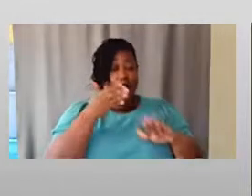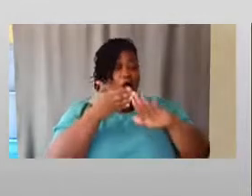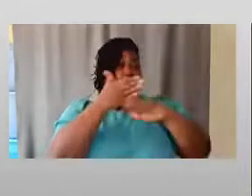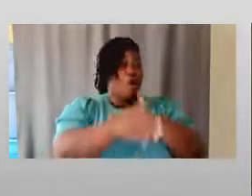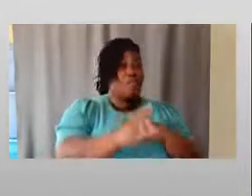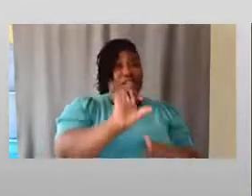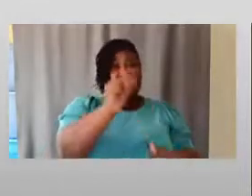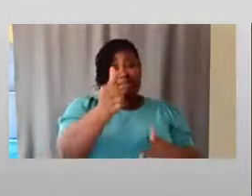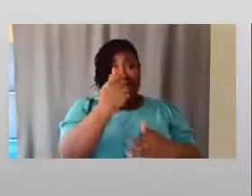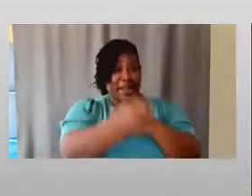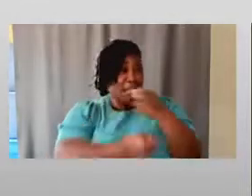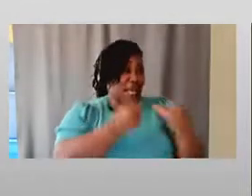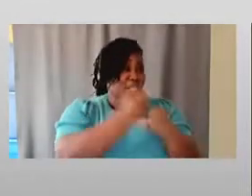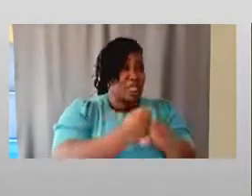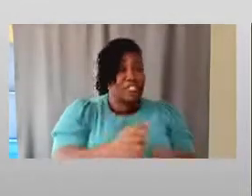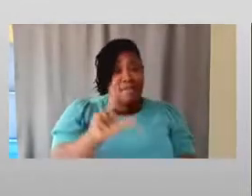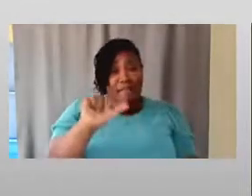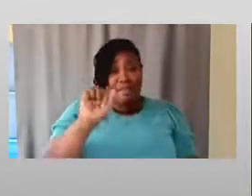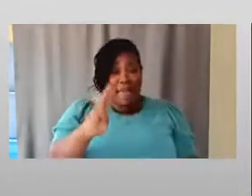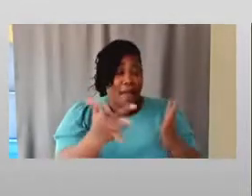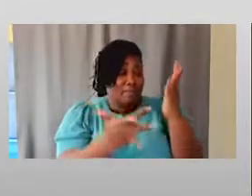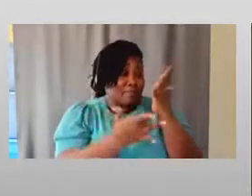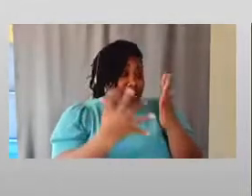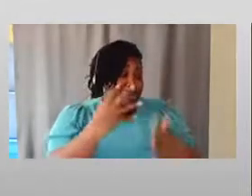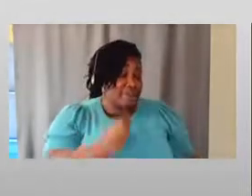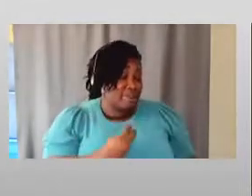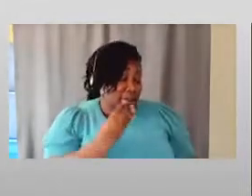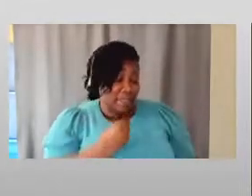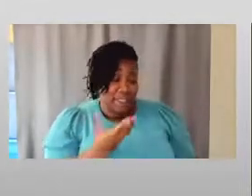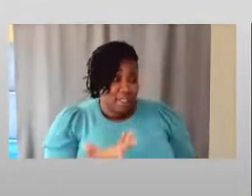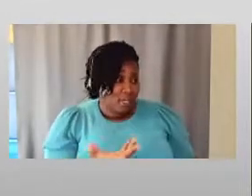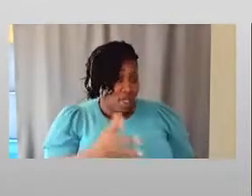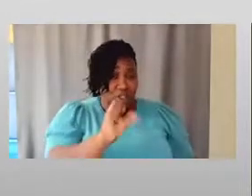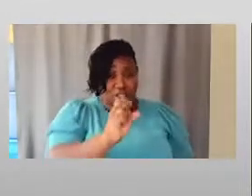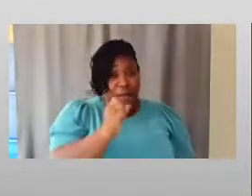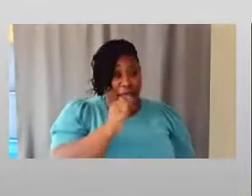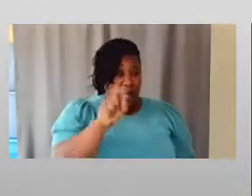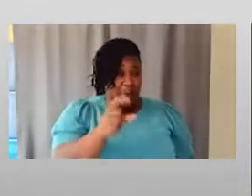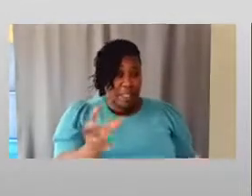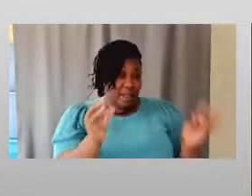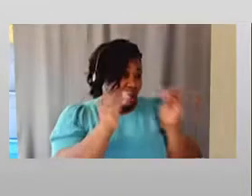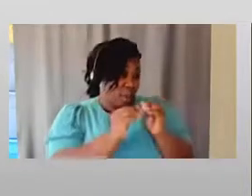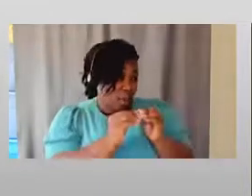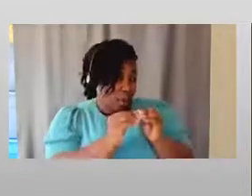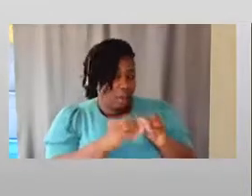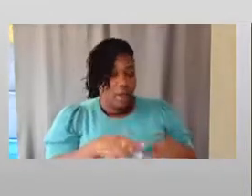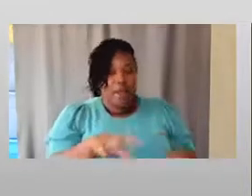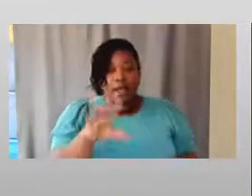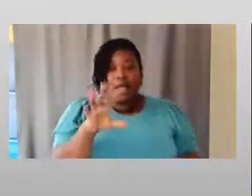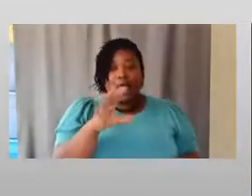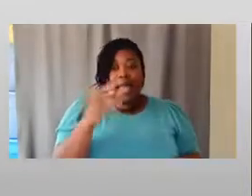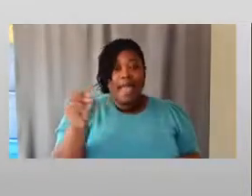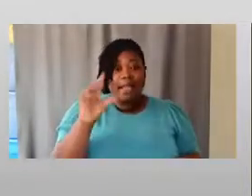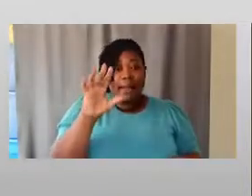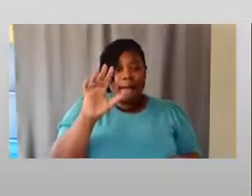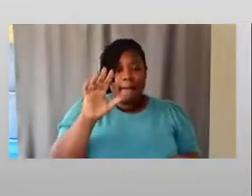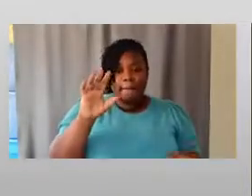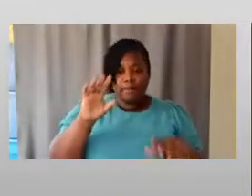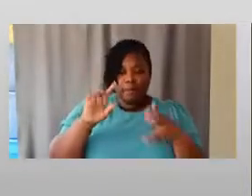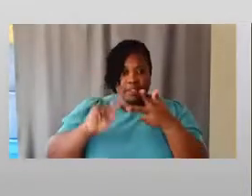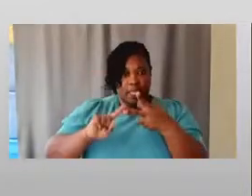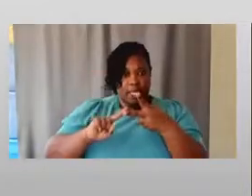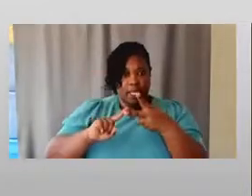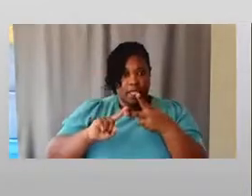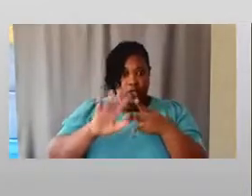laboratory technique experience. So I don't need any more, A. But B, what are you calling your